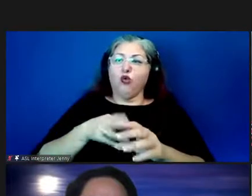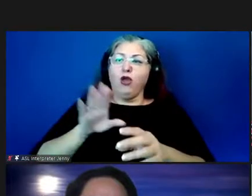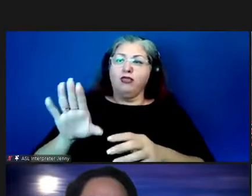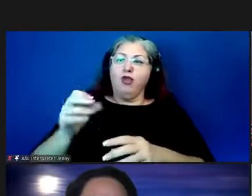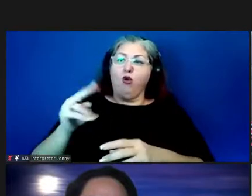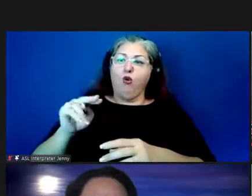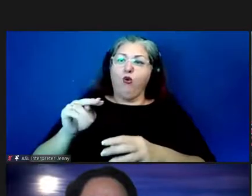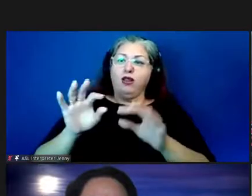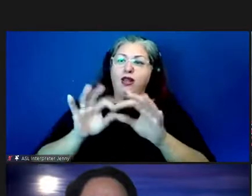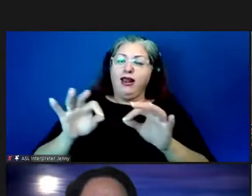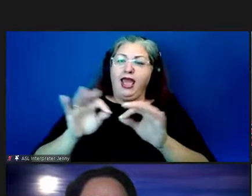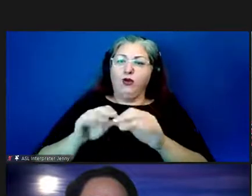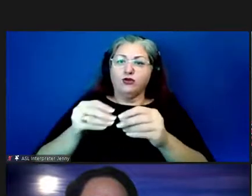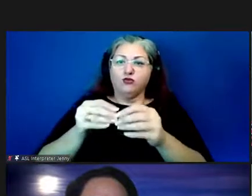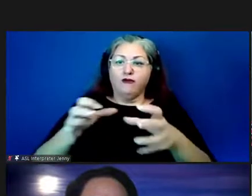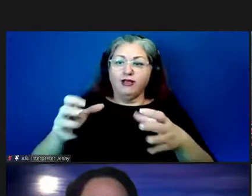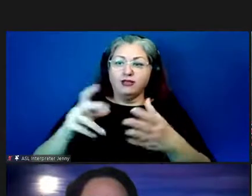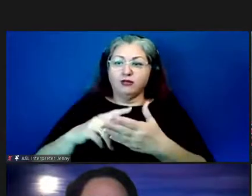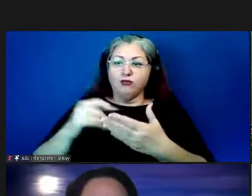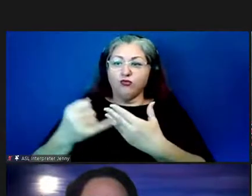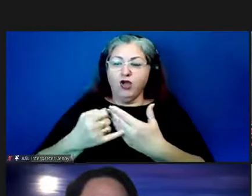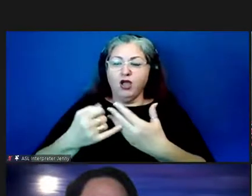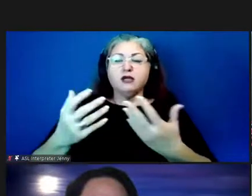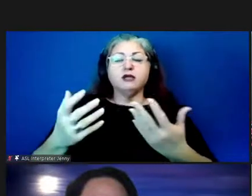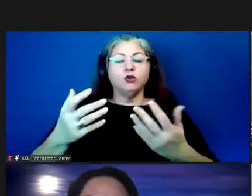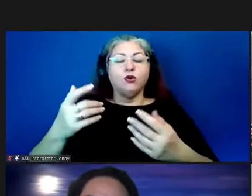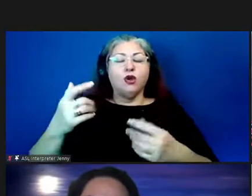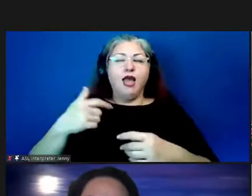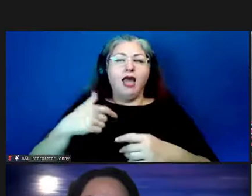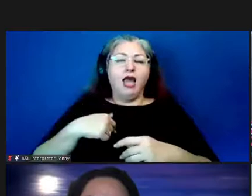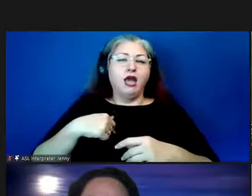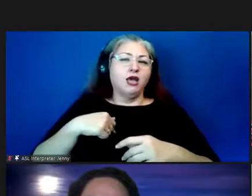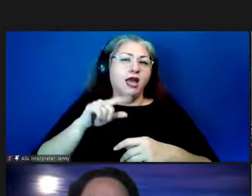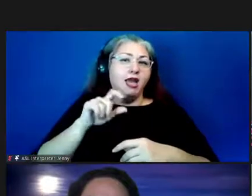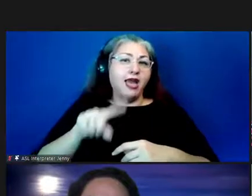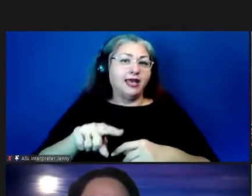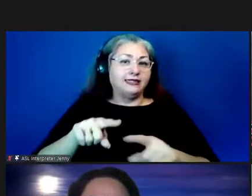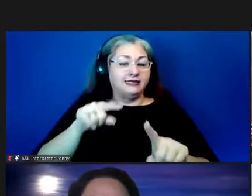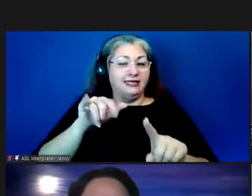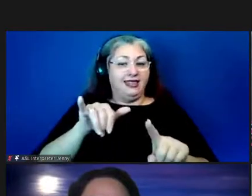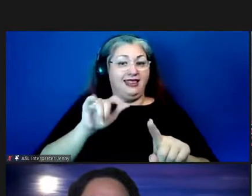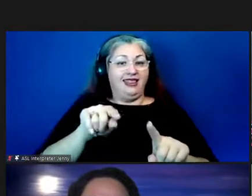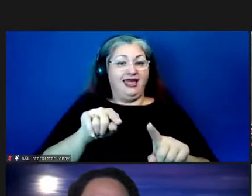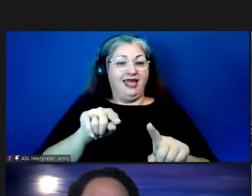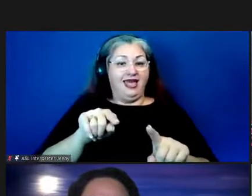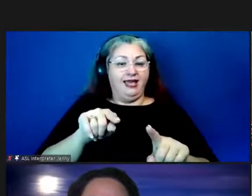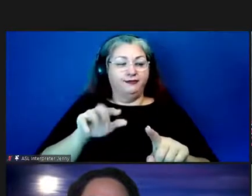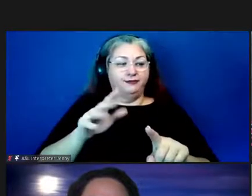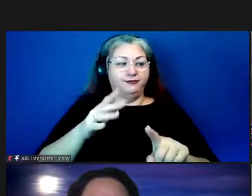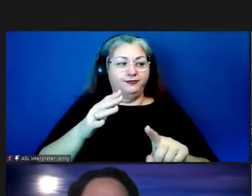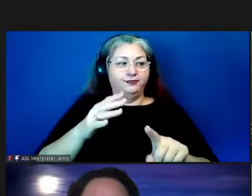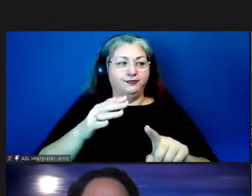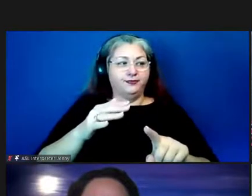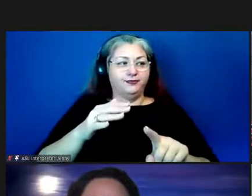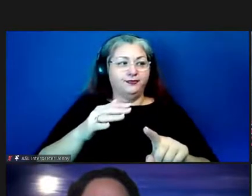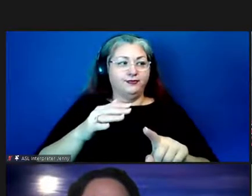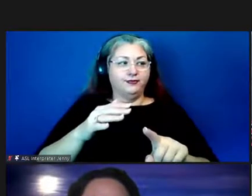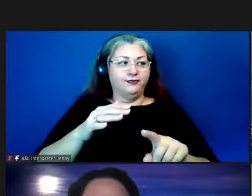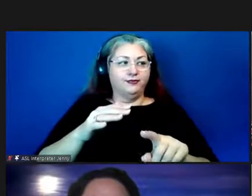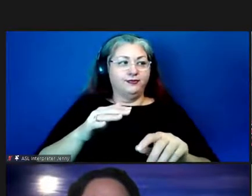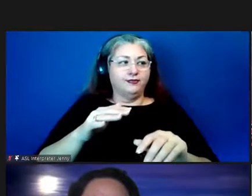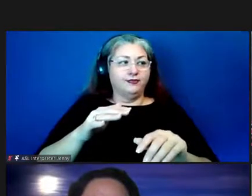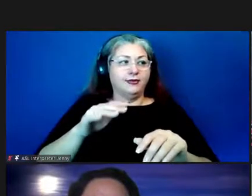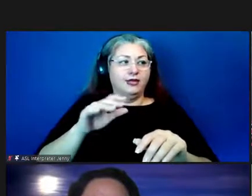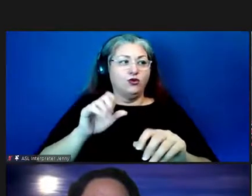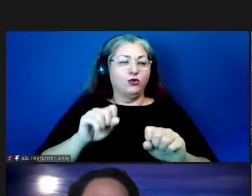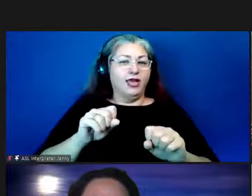realization project so i was asking if this um the level wise is something that they